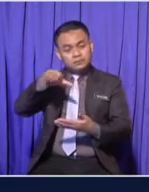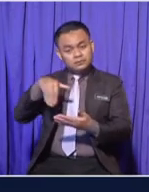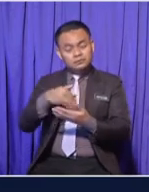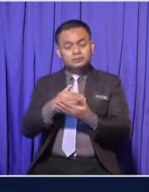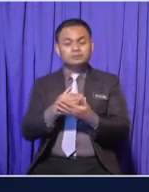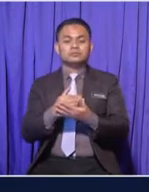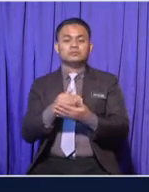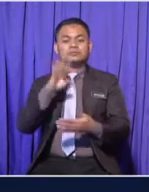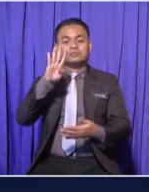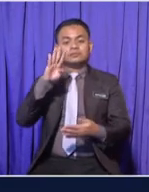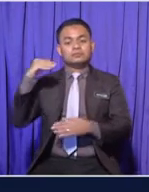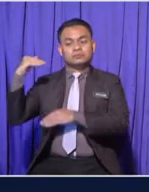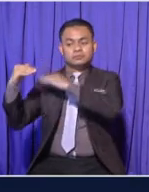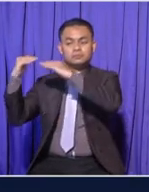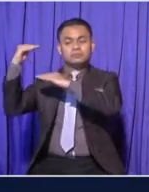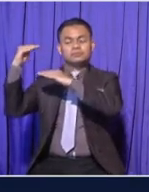4 stages